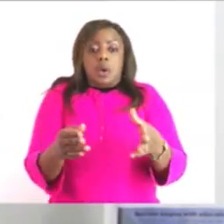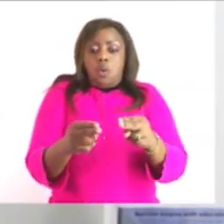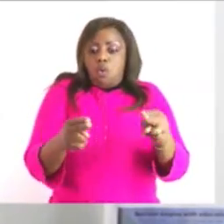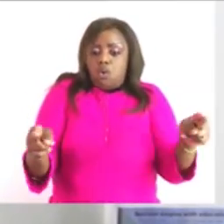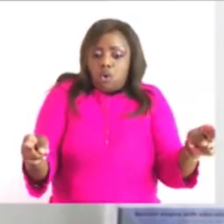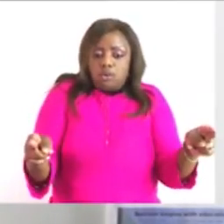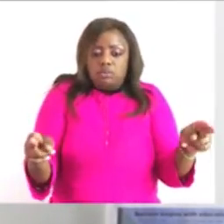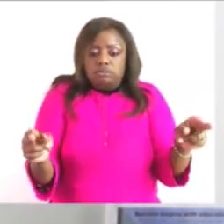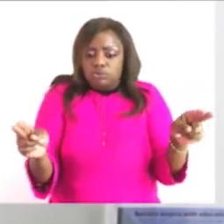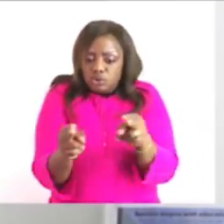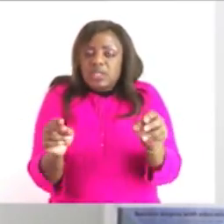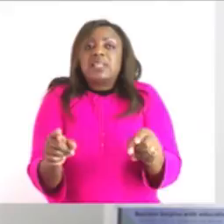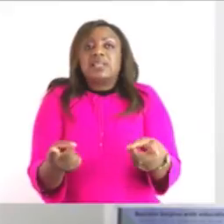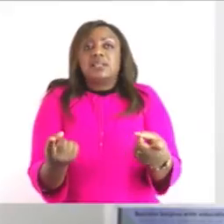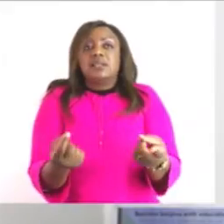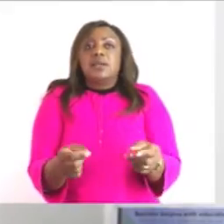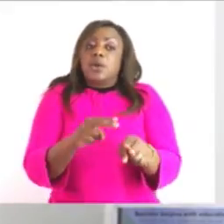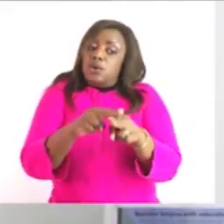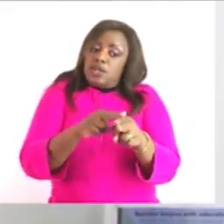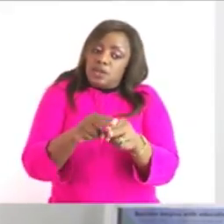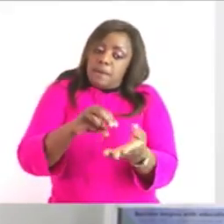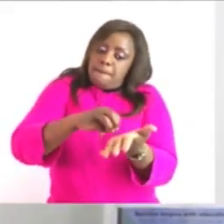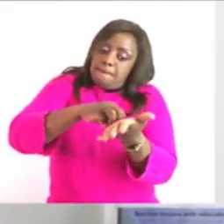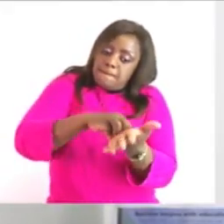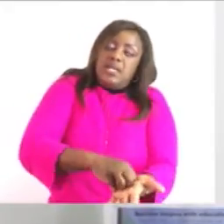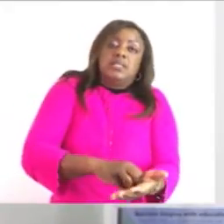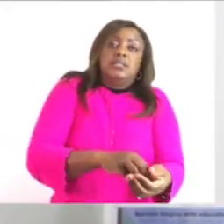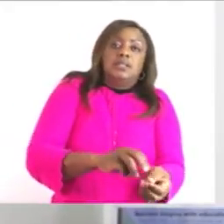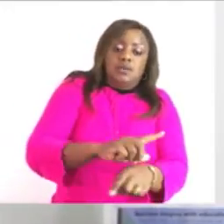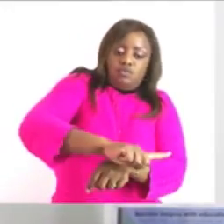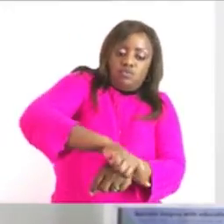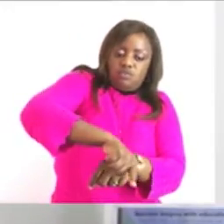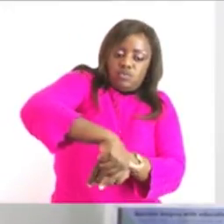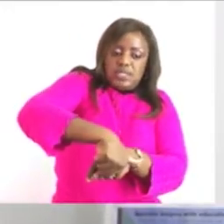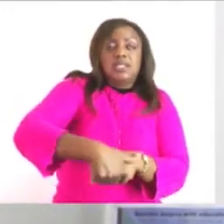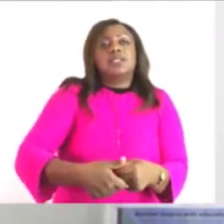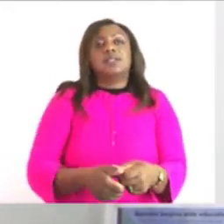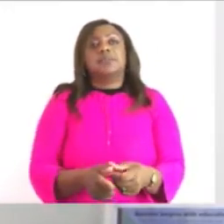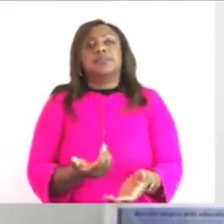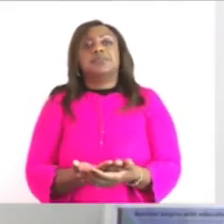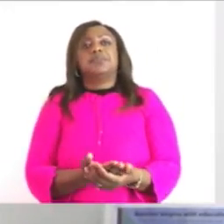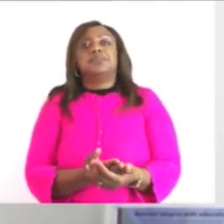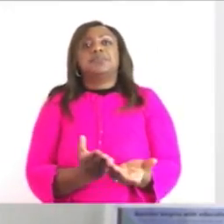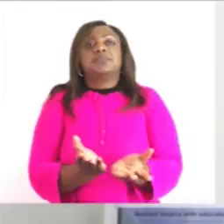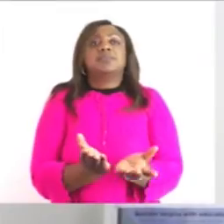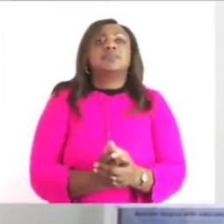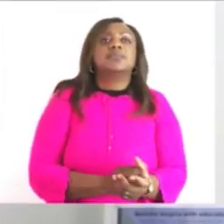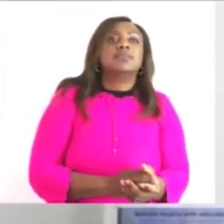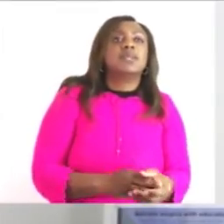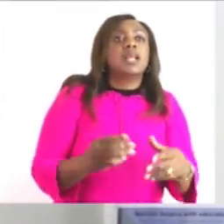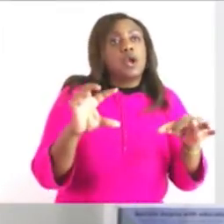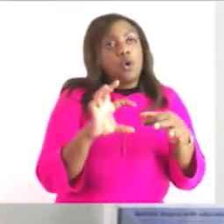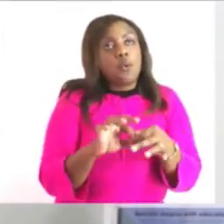mass you can do it at school with your teacher time you can do it at home and